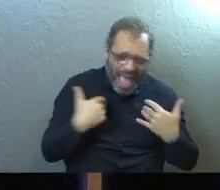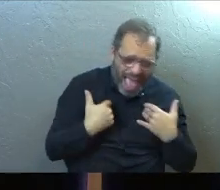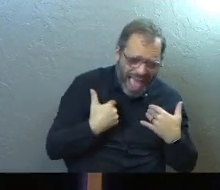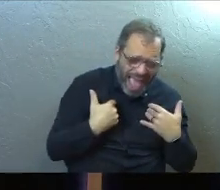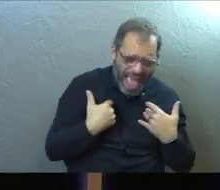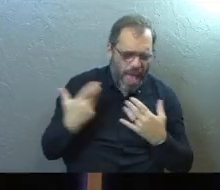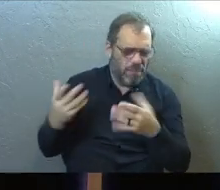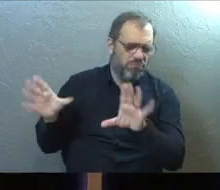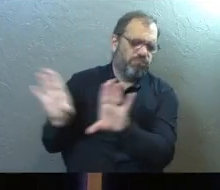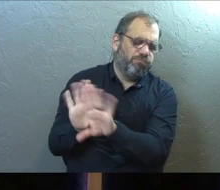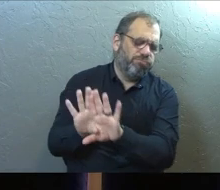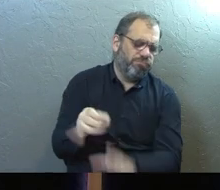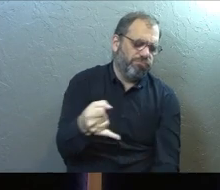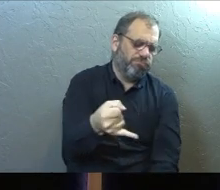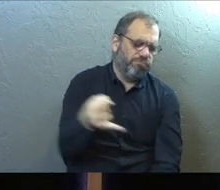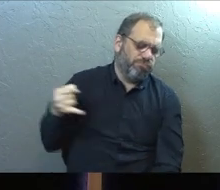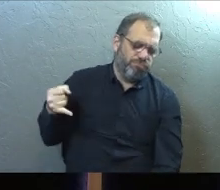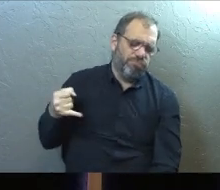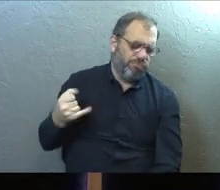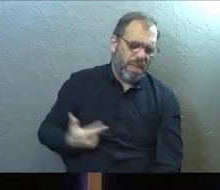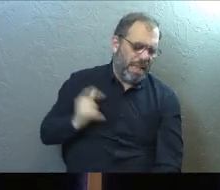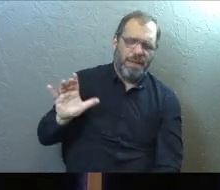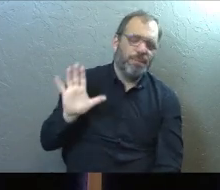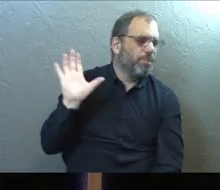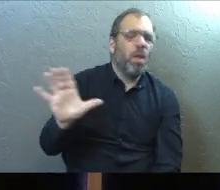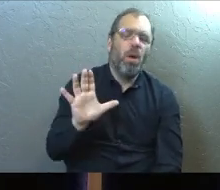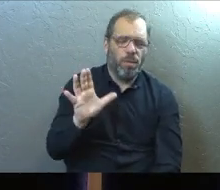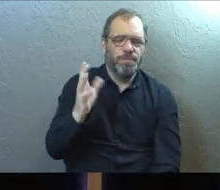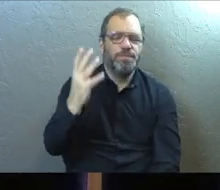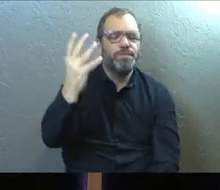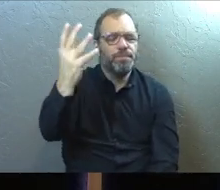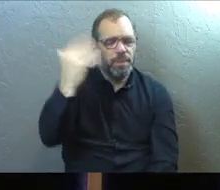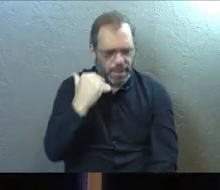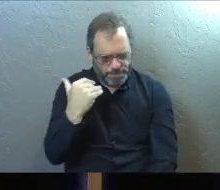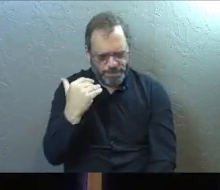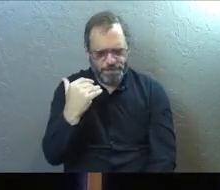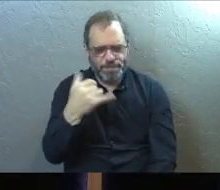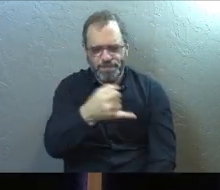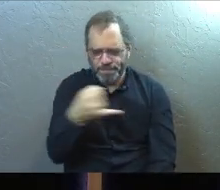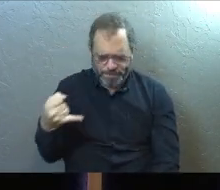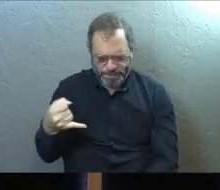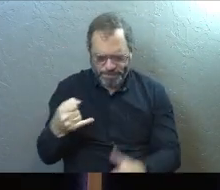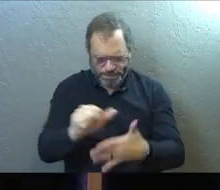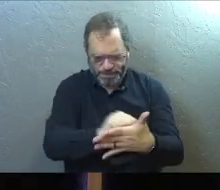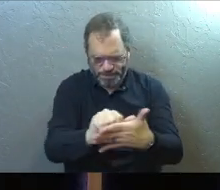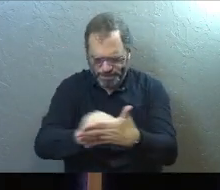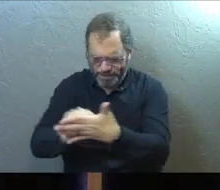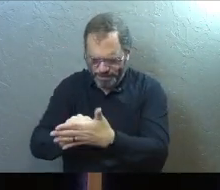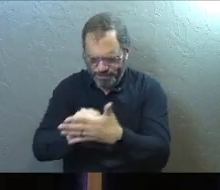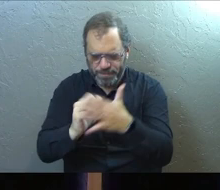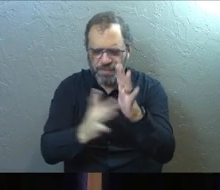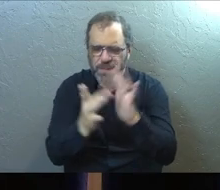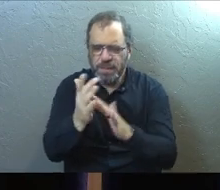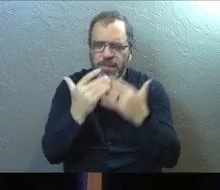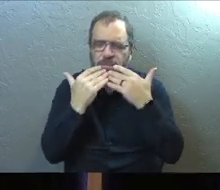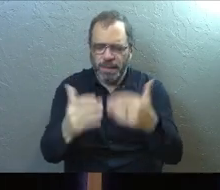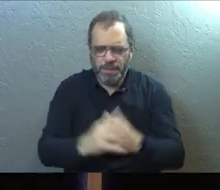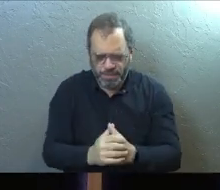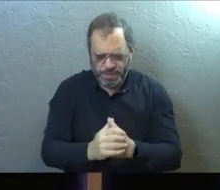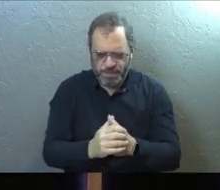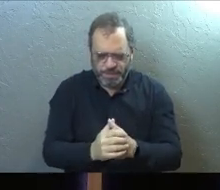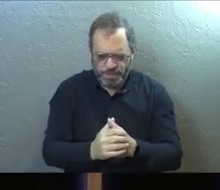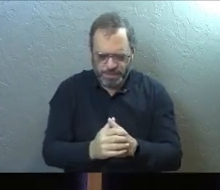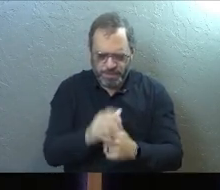closed off in a closed off space in our life, God, and we need to let you into it. Jesus, thank you in Christ's name. Amen.